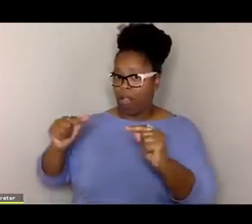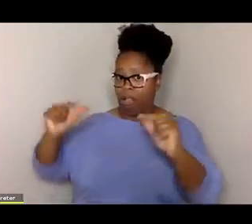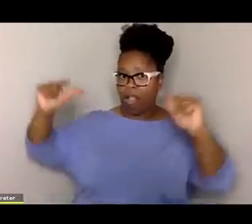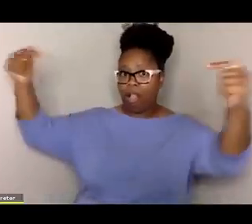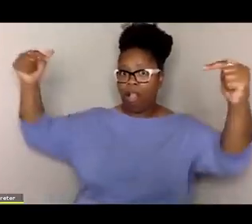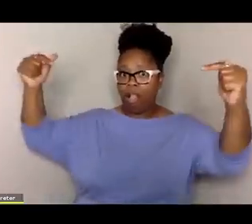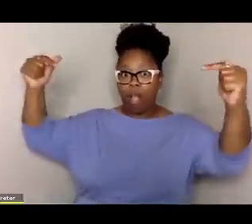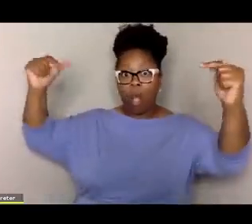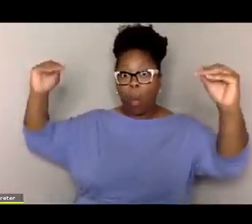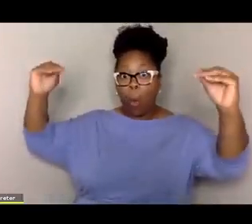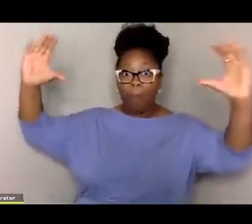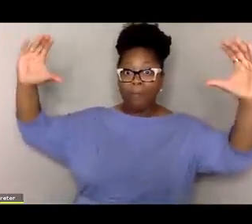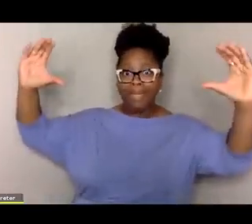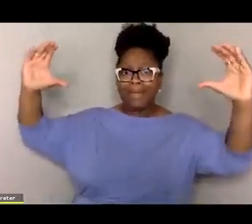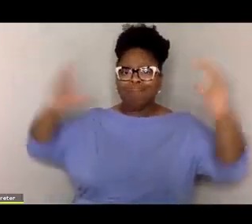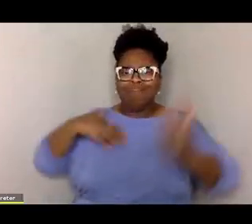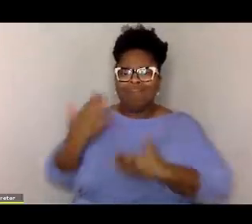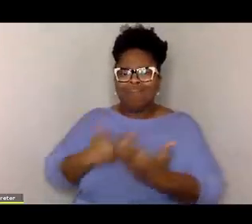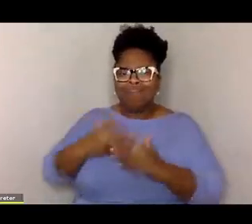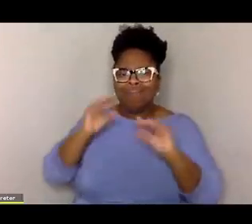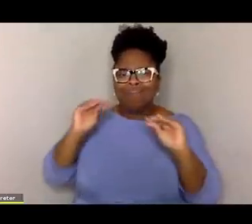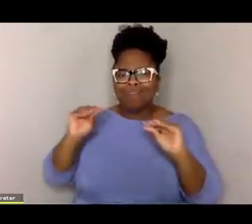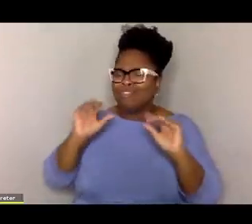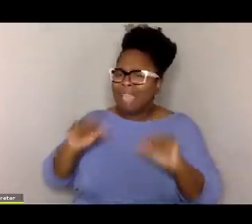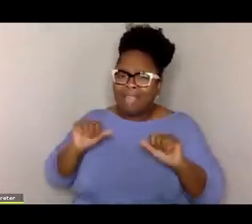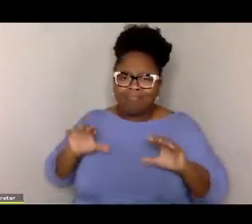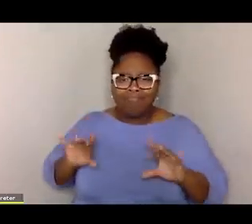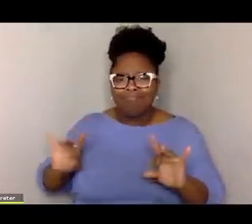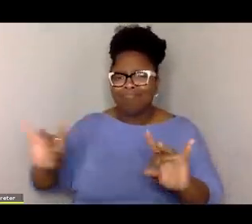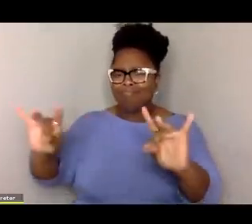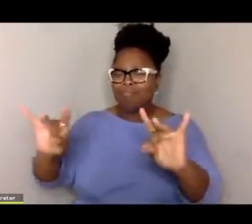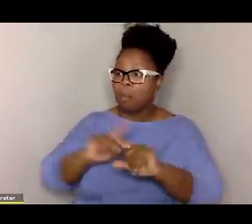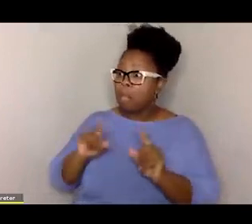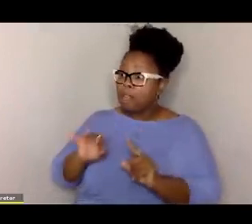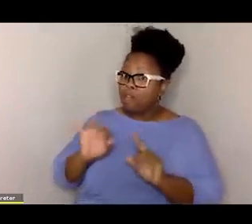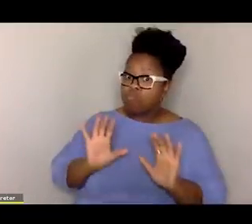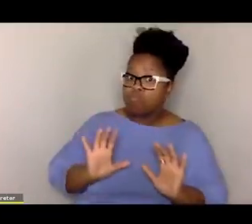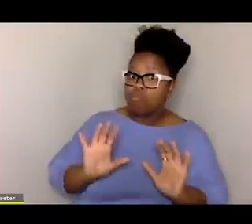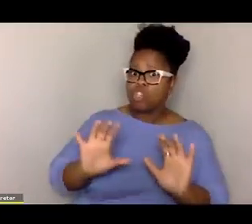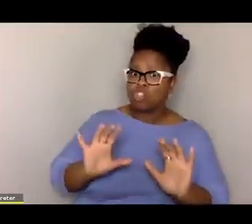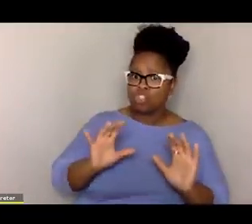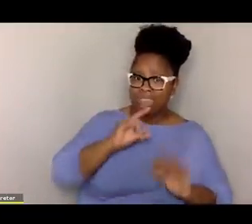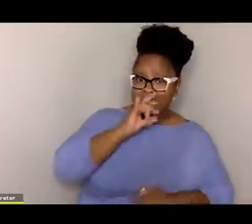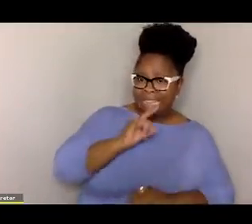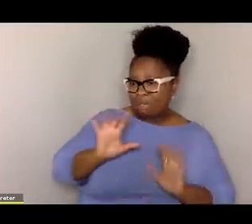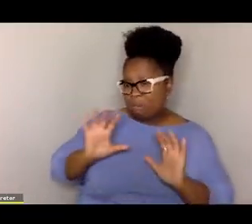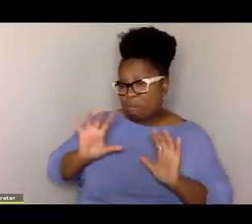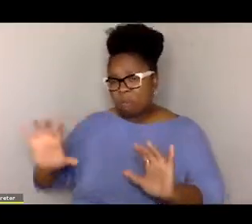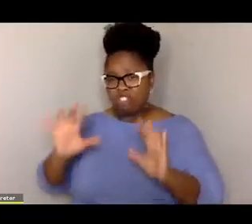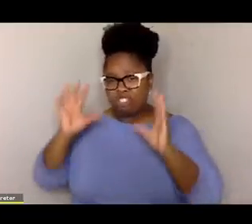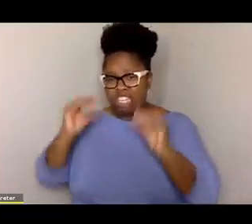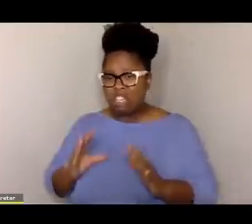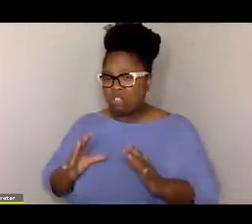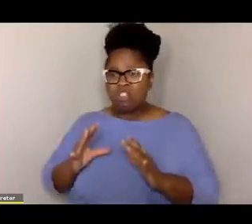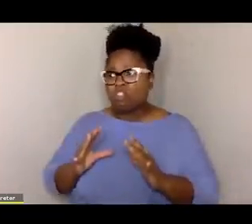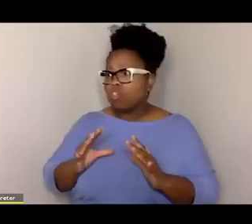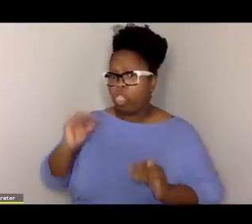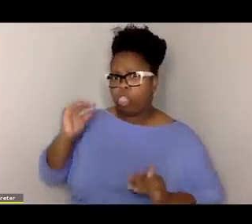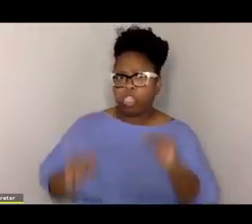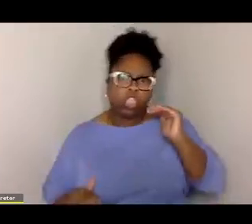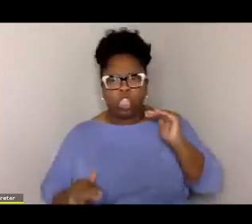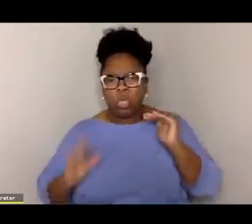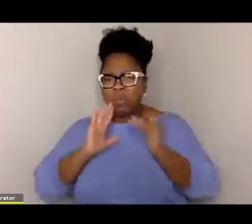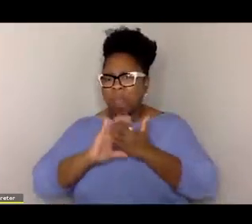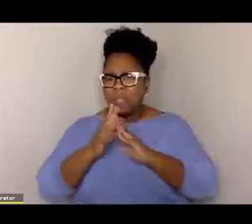go very, very, very fast. But if you try to teach kids or push teachers when they're dysregulated, you're going to make it worse.